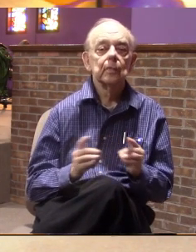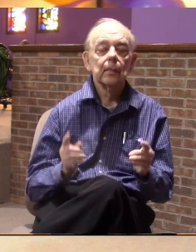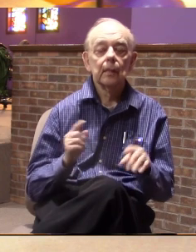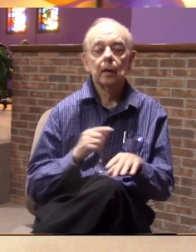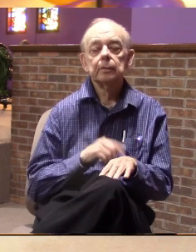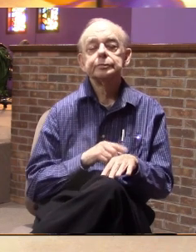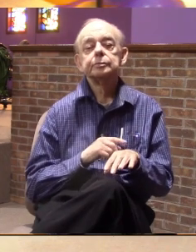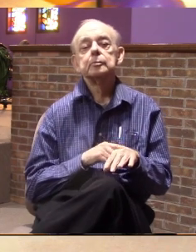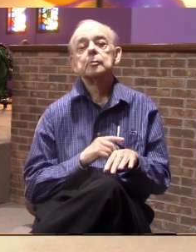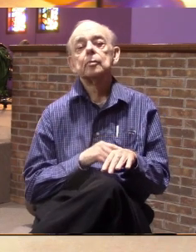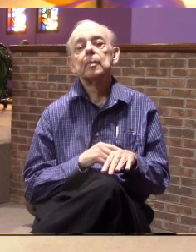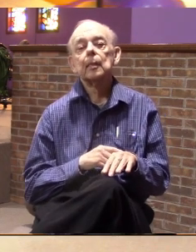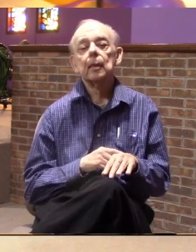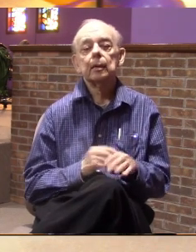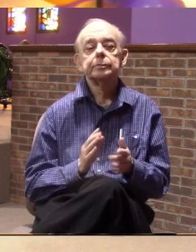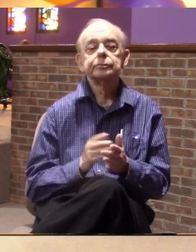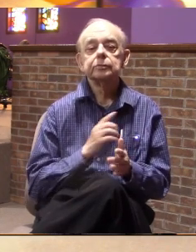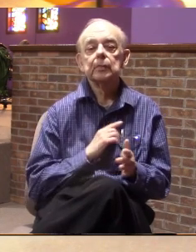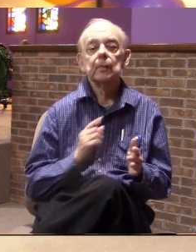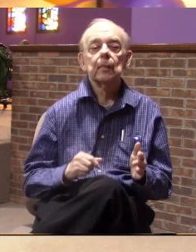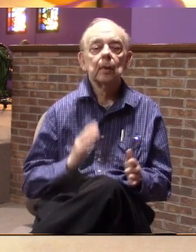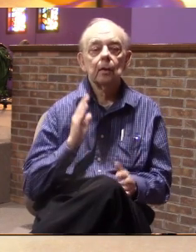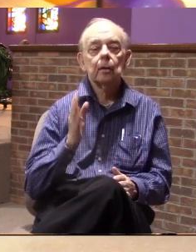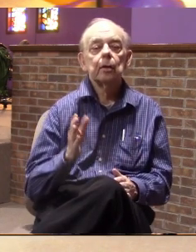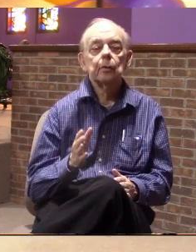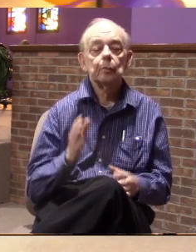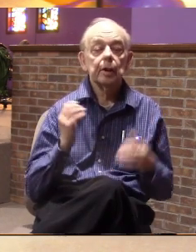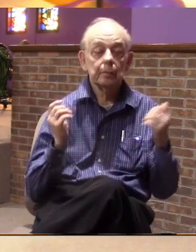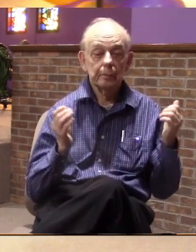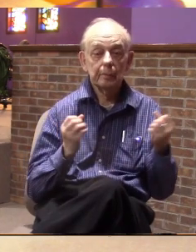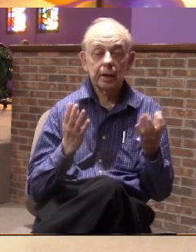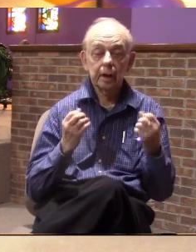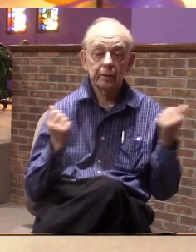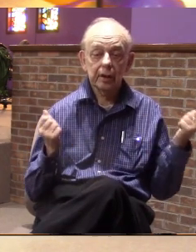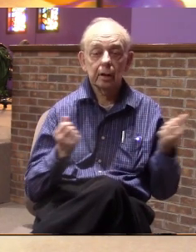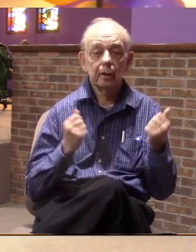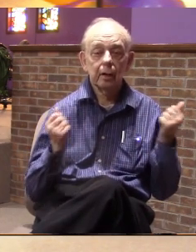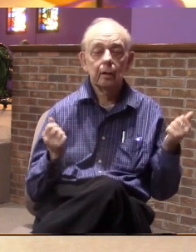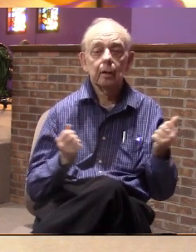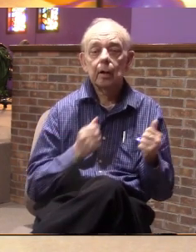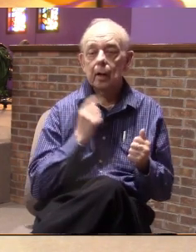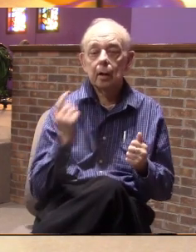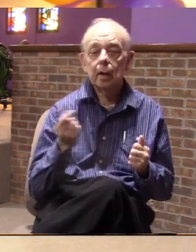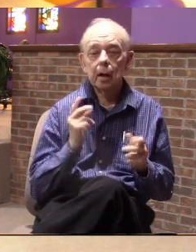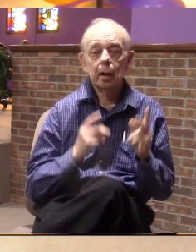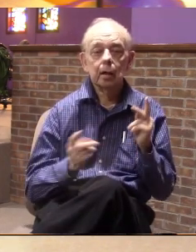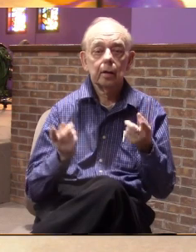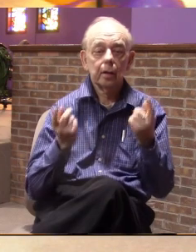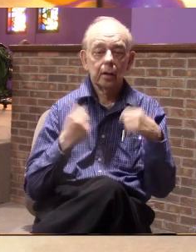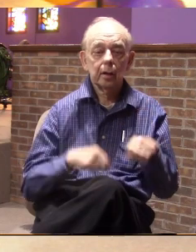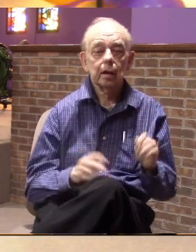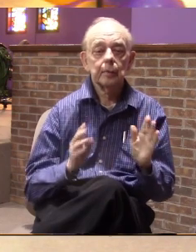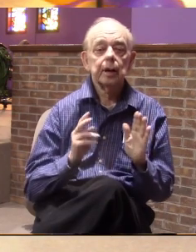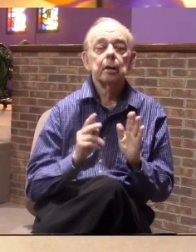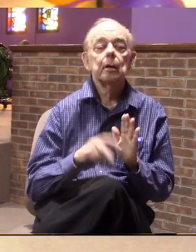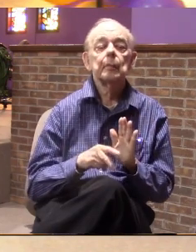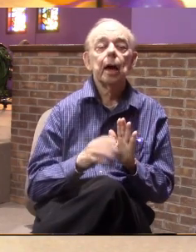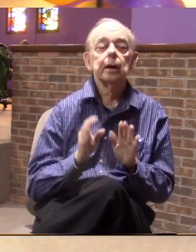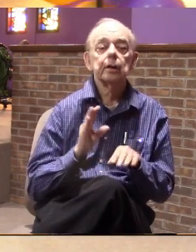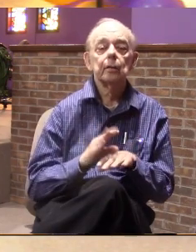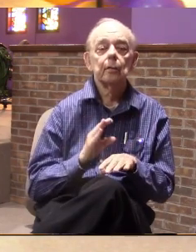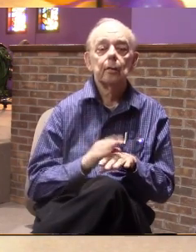these times, praise the Lord, there's going to be a lot of celebrations. Not just the people coming back to church,